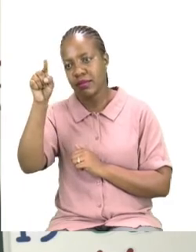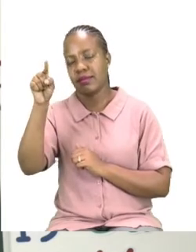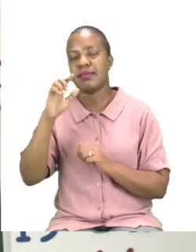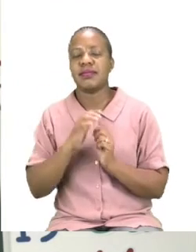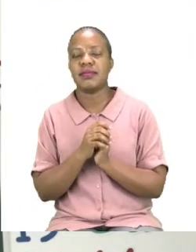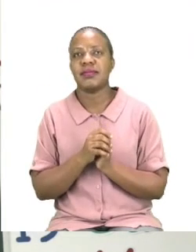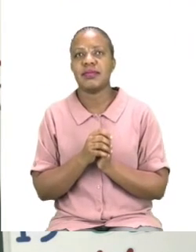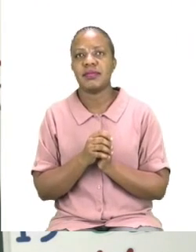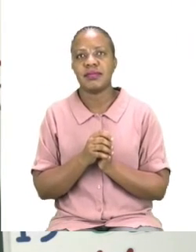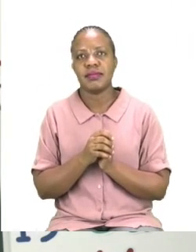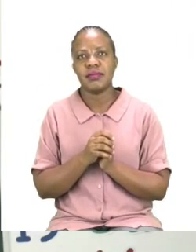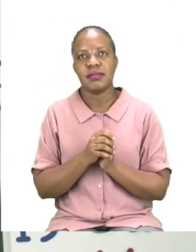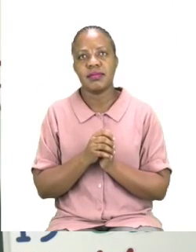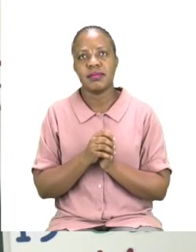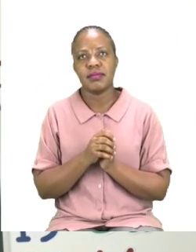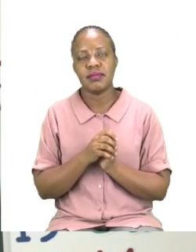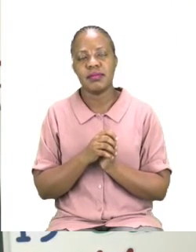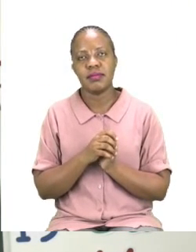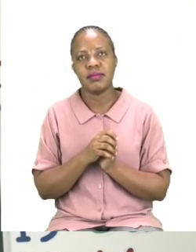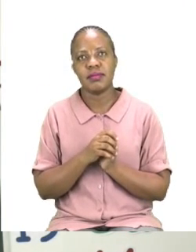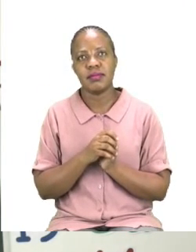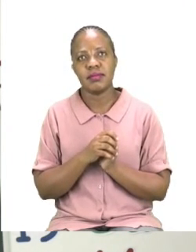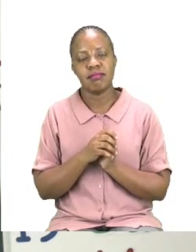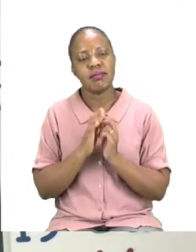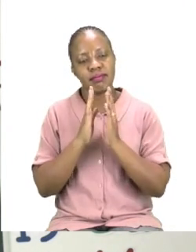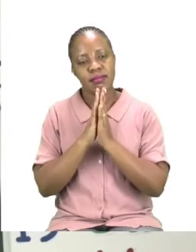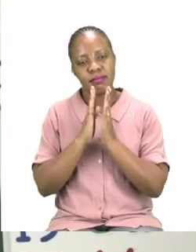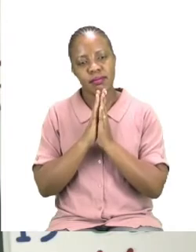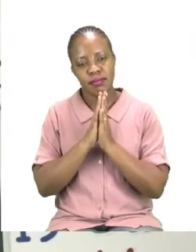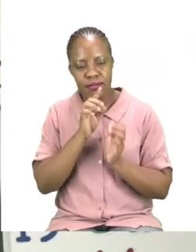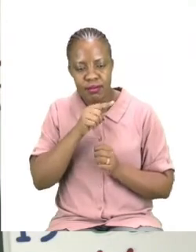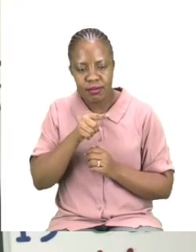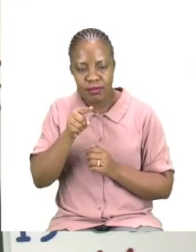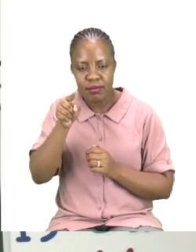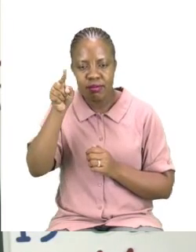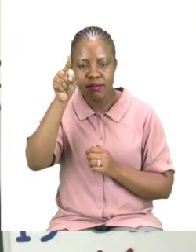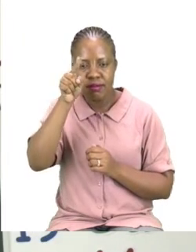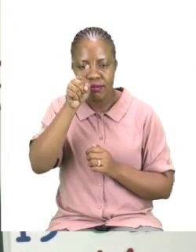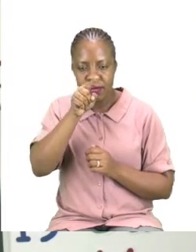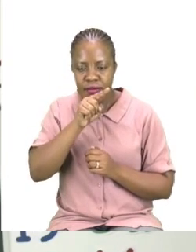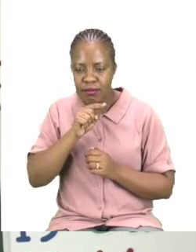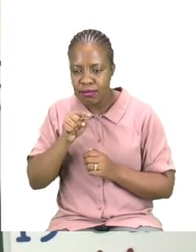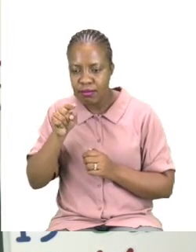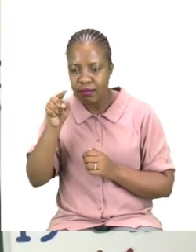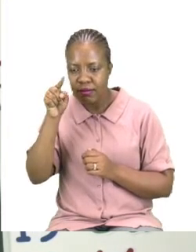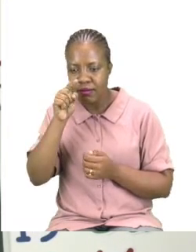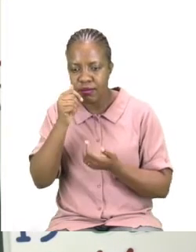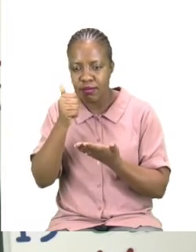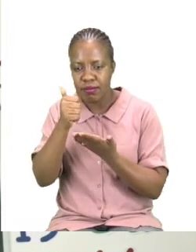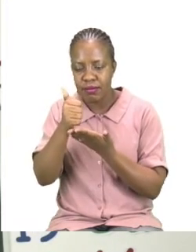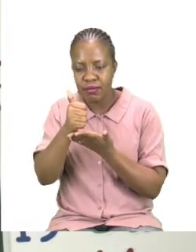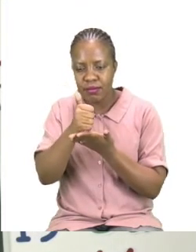Make sure that when you are doing your words, they are neat. And don't worry if other letters are going to be shared